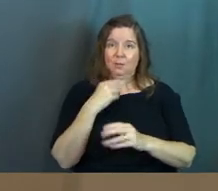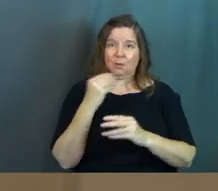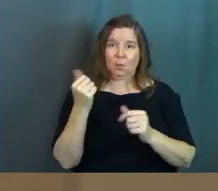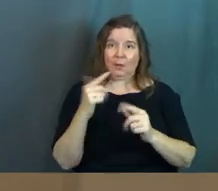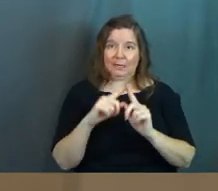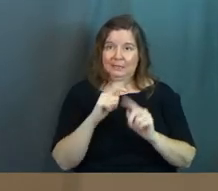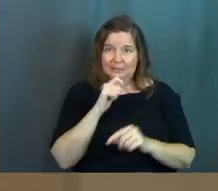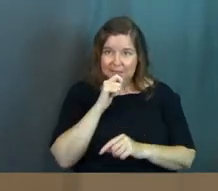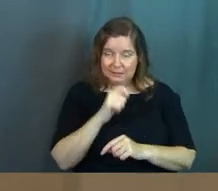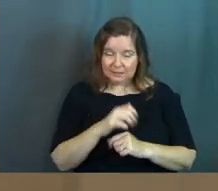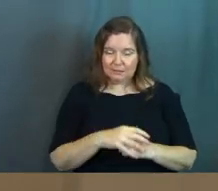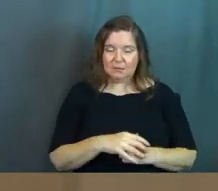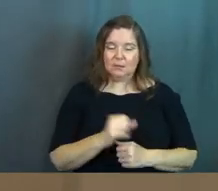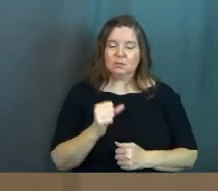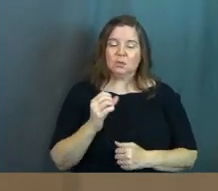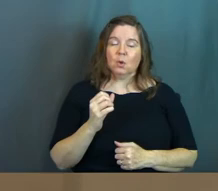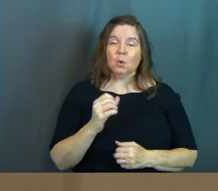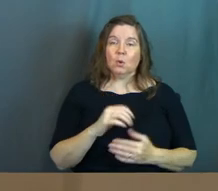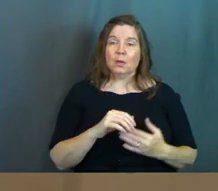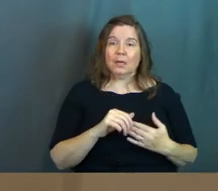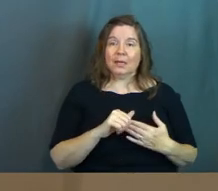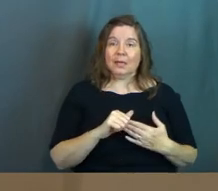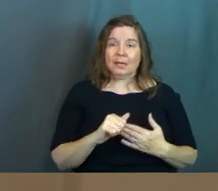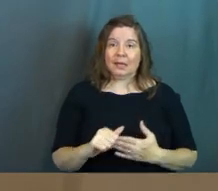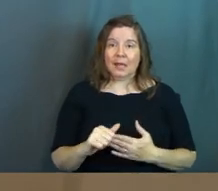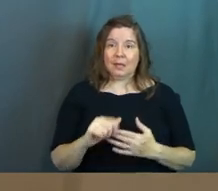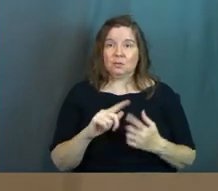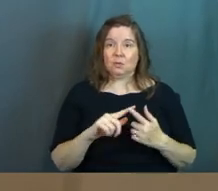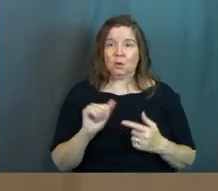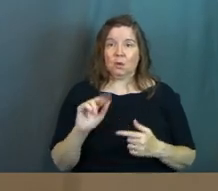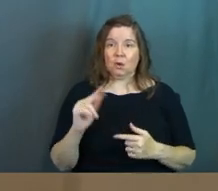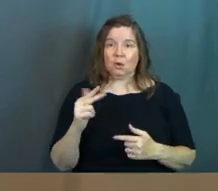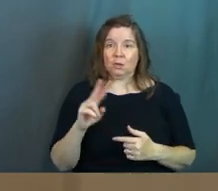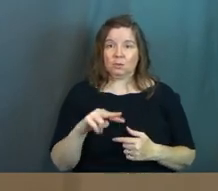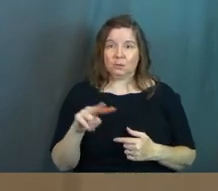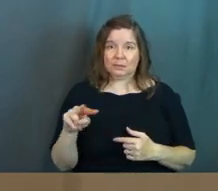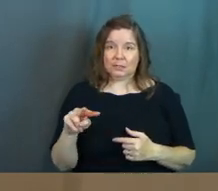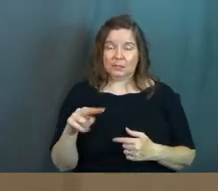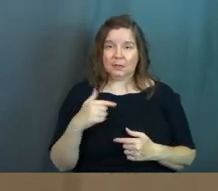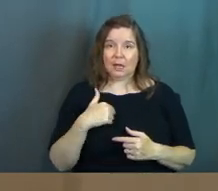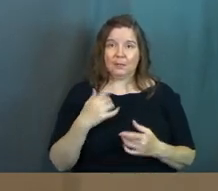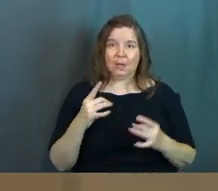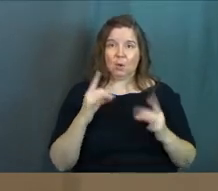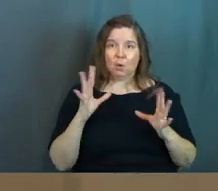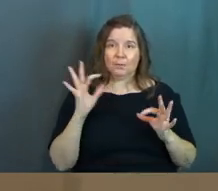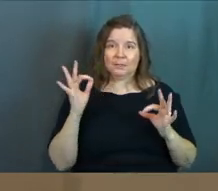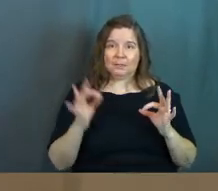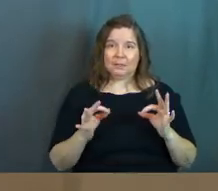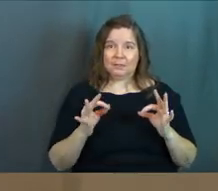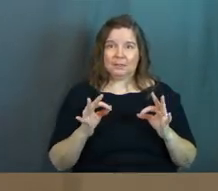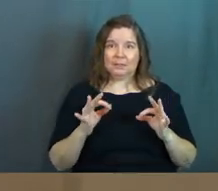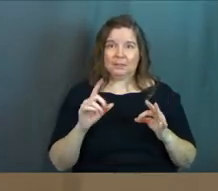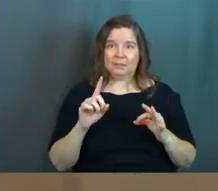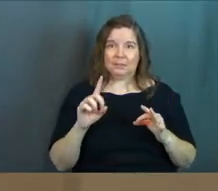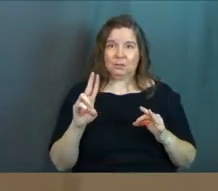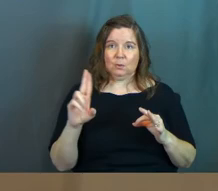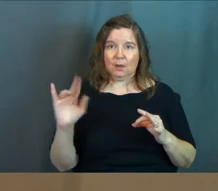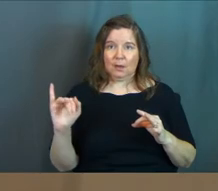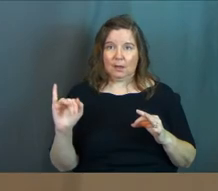it didn't. And so it led to, on August 22nd, I made a horrible decision. I got DUI.